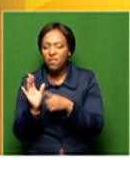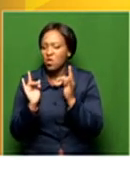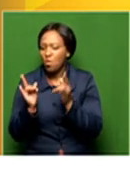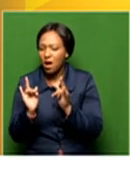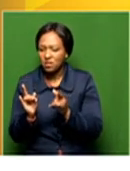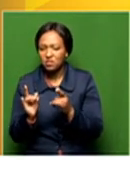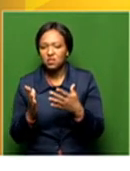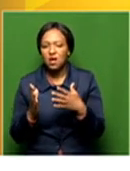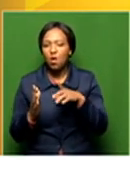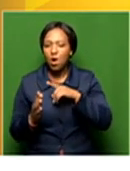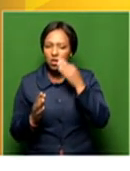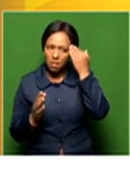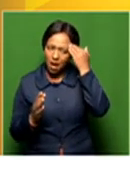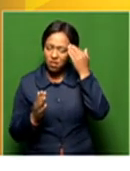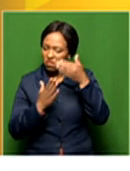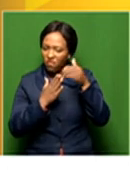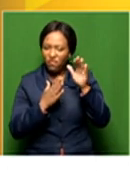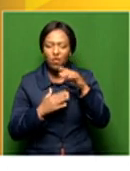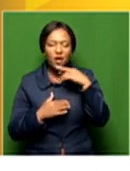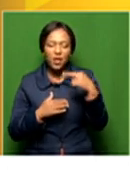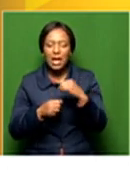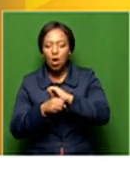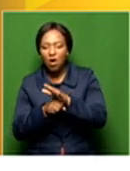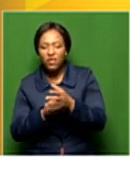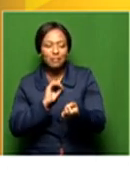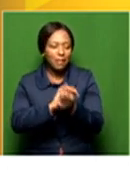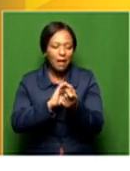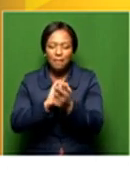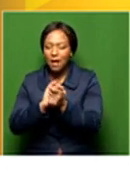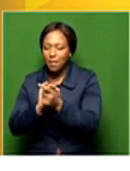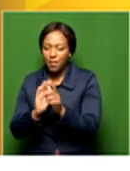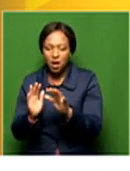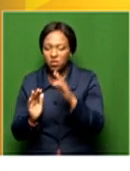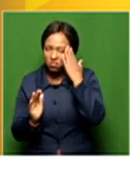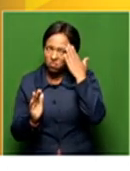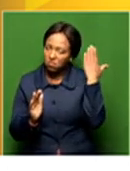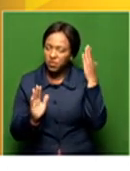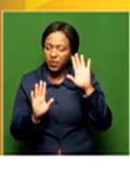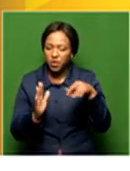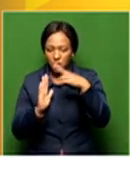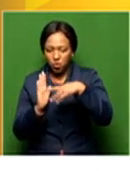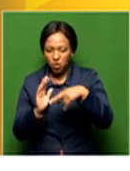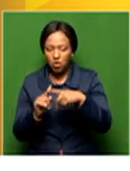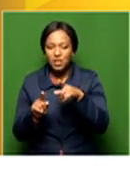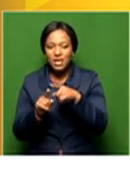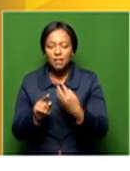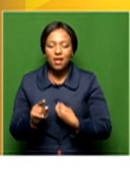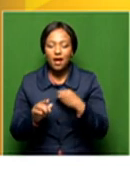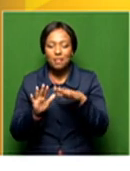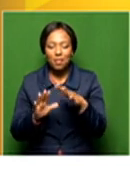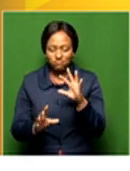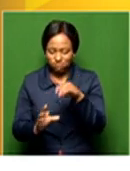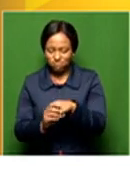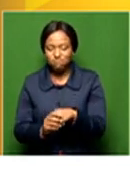just to remove your mind from the realities of the COVID pandemic. And let's get the young kids on board. And they're such an